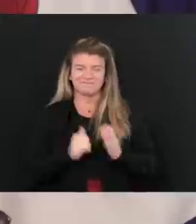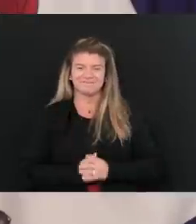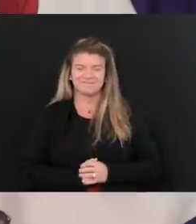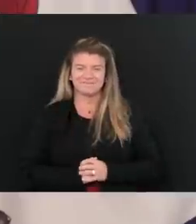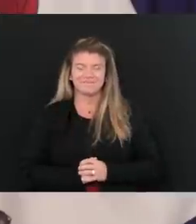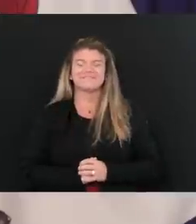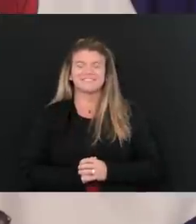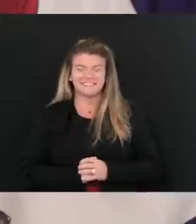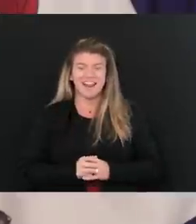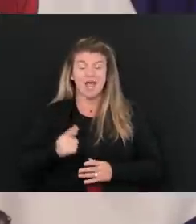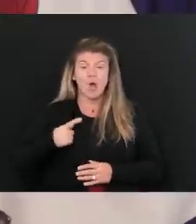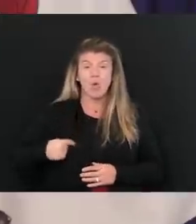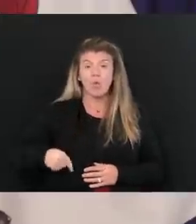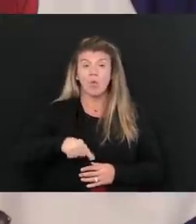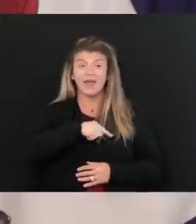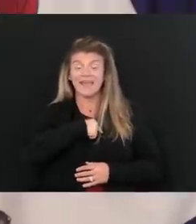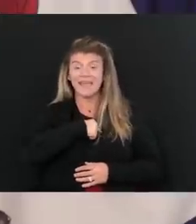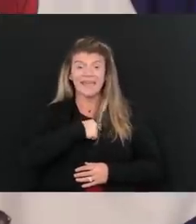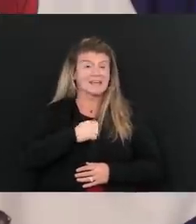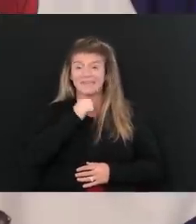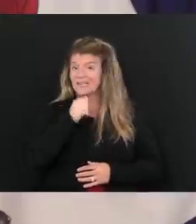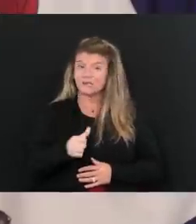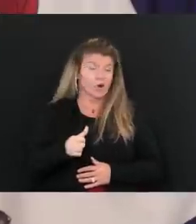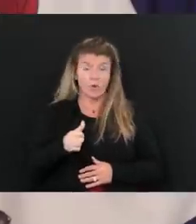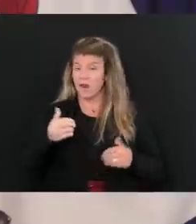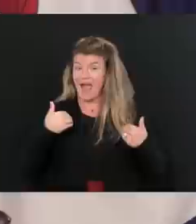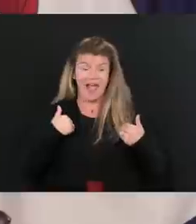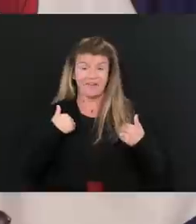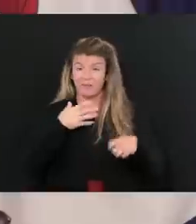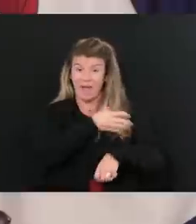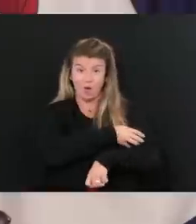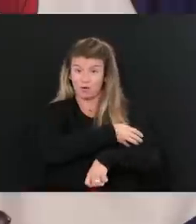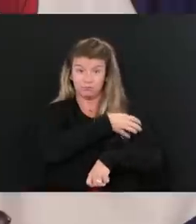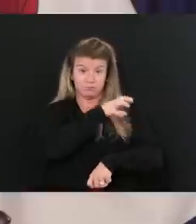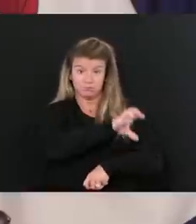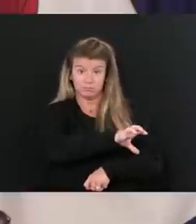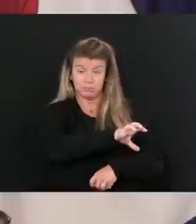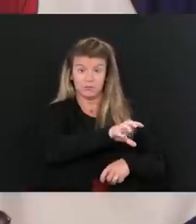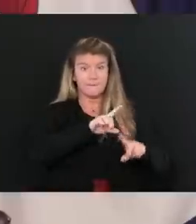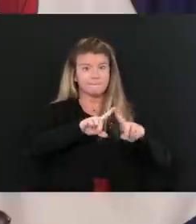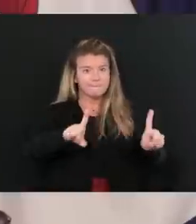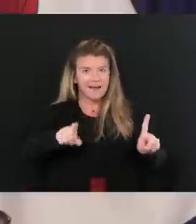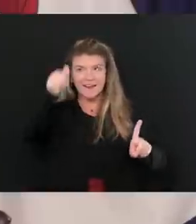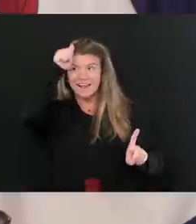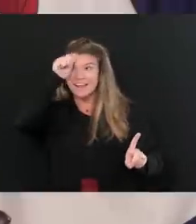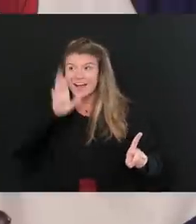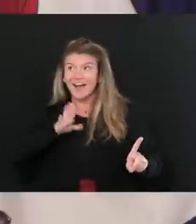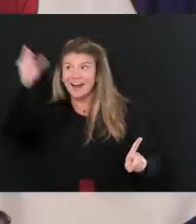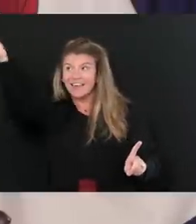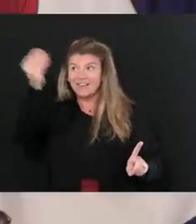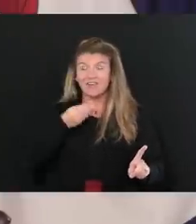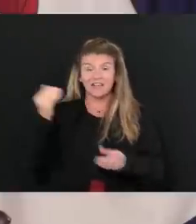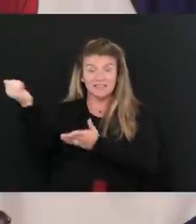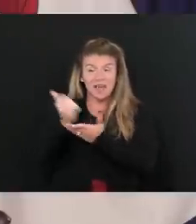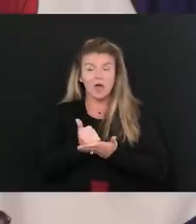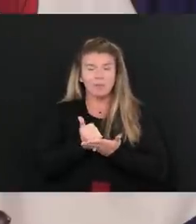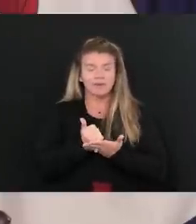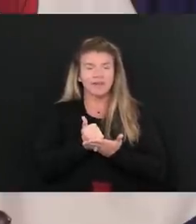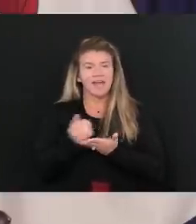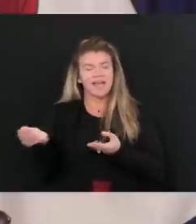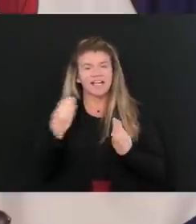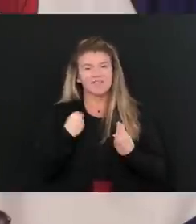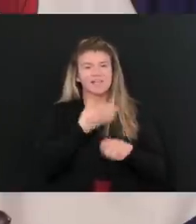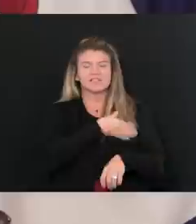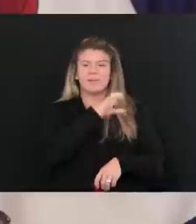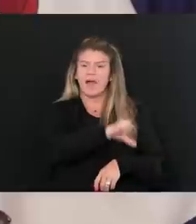We do not have the power, but with God's great assistance, we will get there. Anyway,